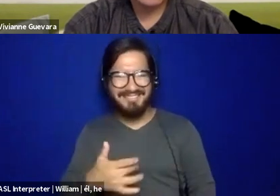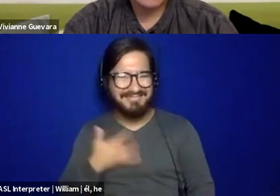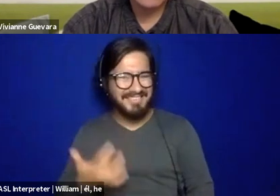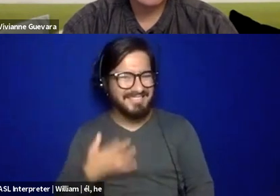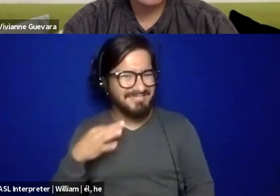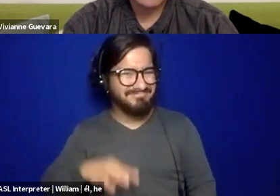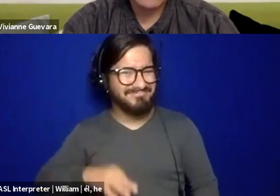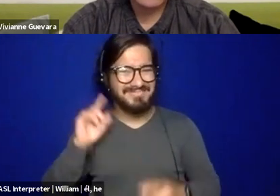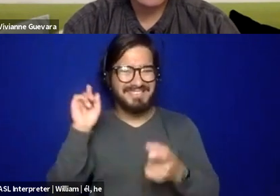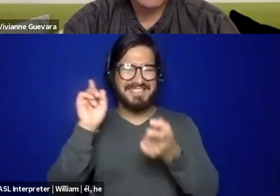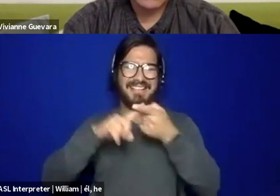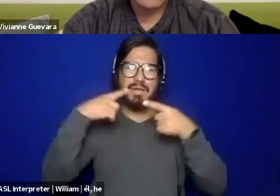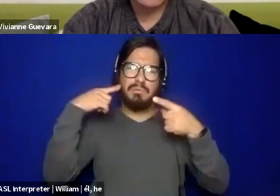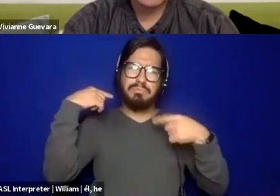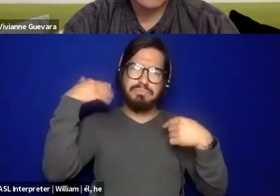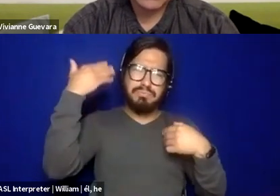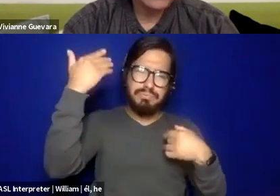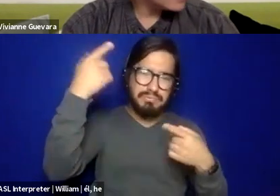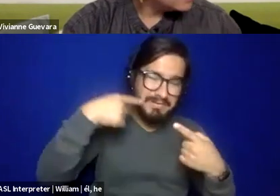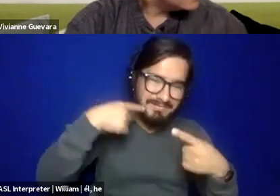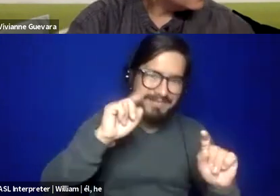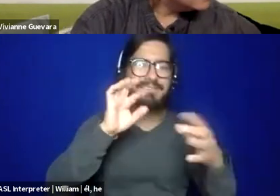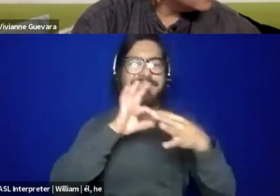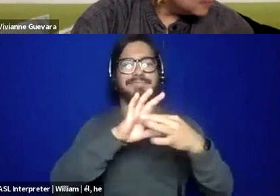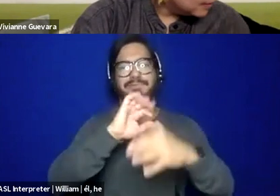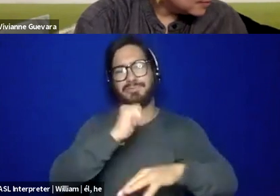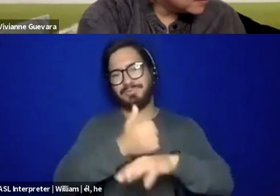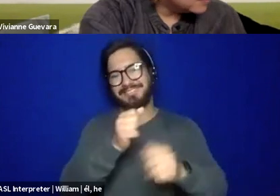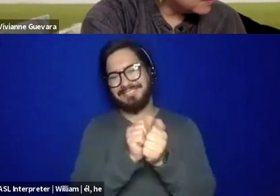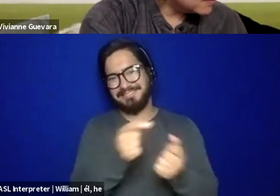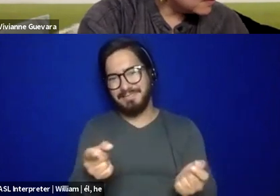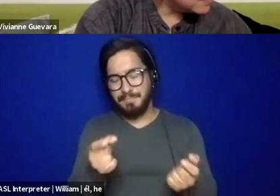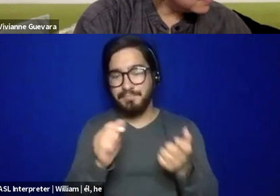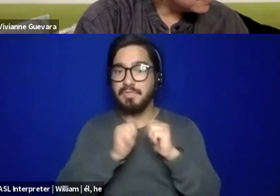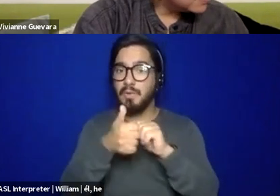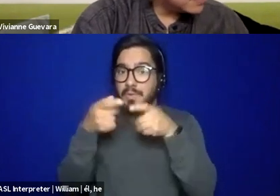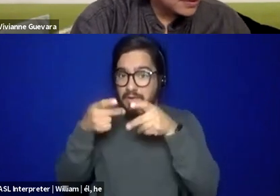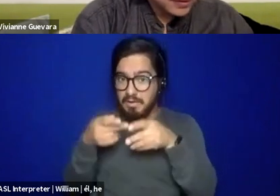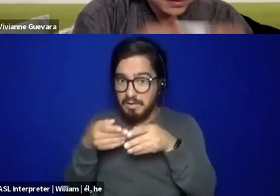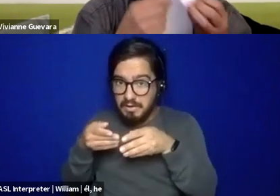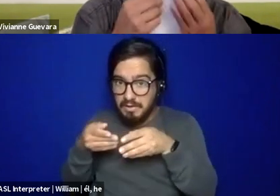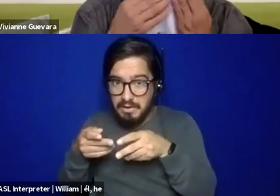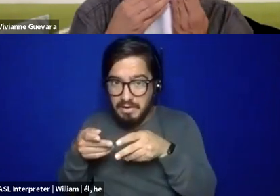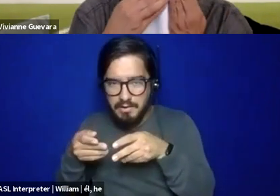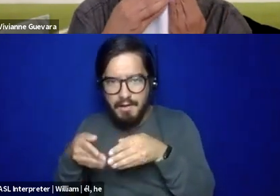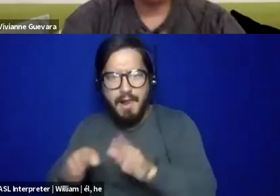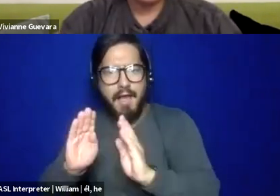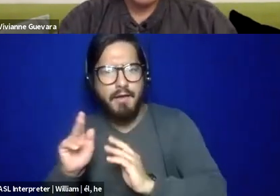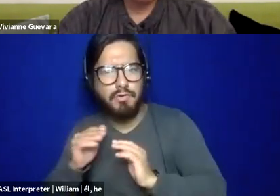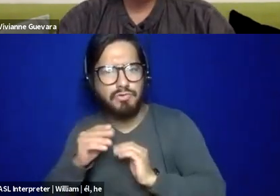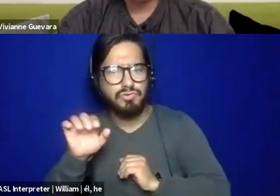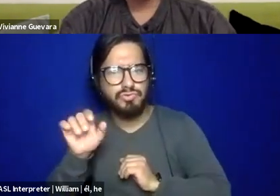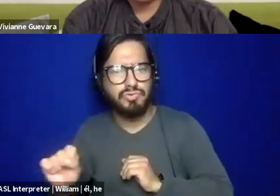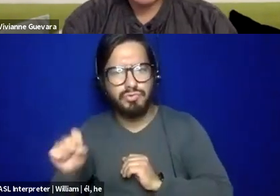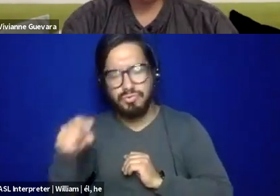And so, um, how do we allow these tools to also be useful for the folks we're working with? Like we don't own